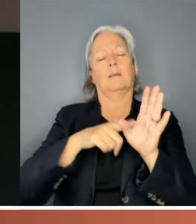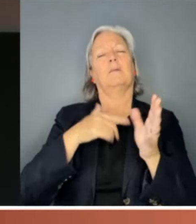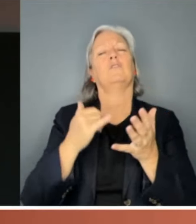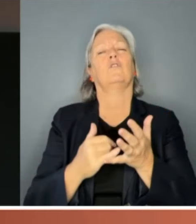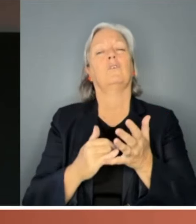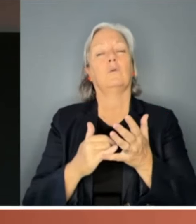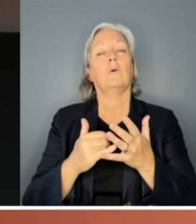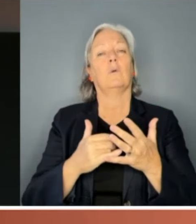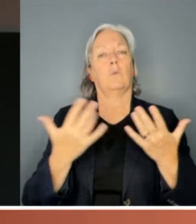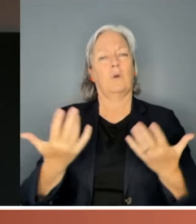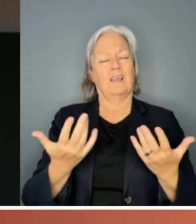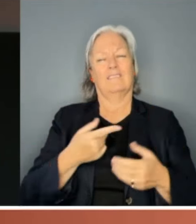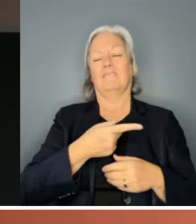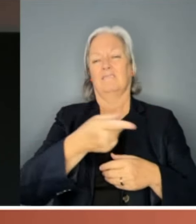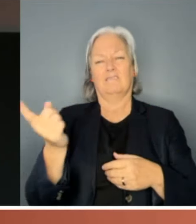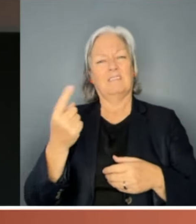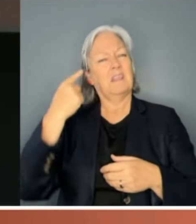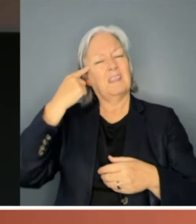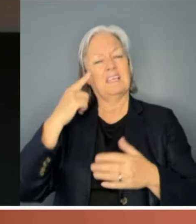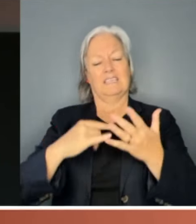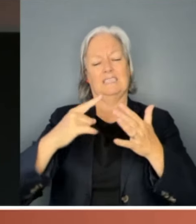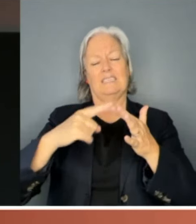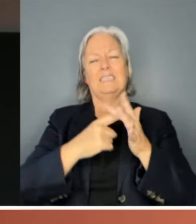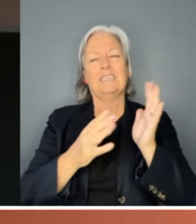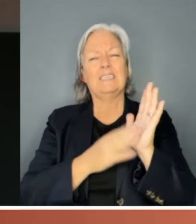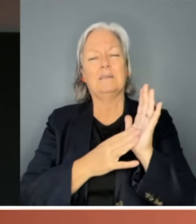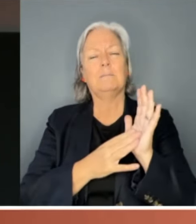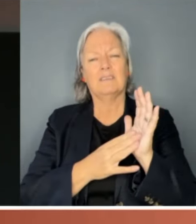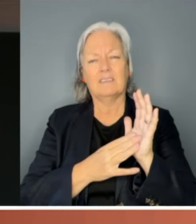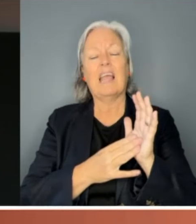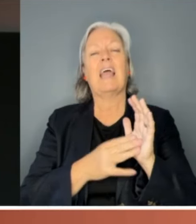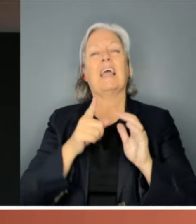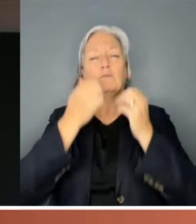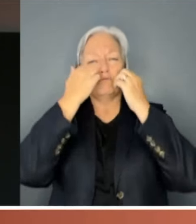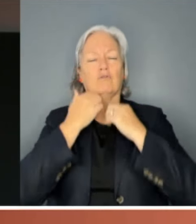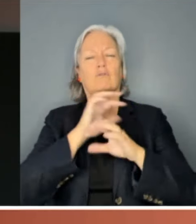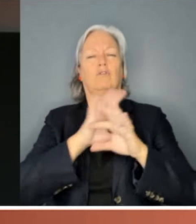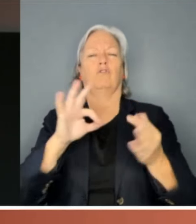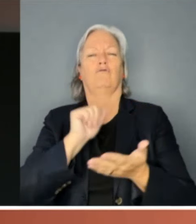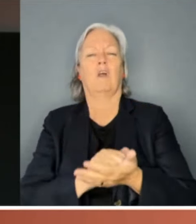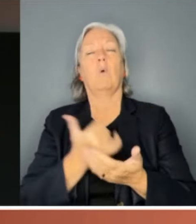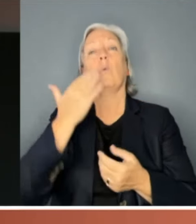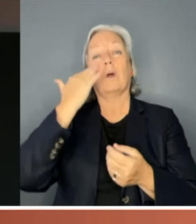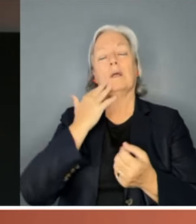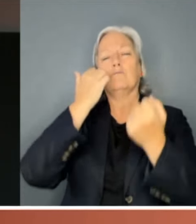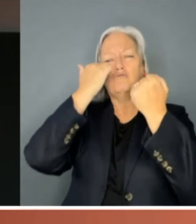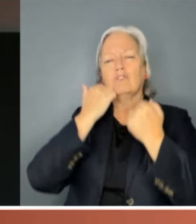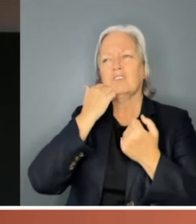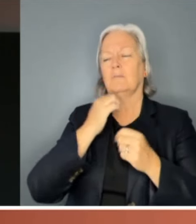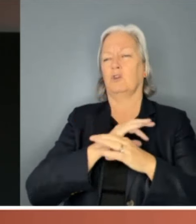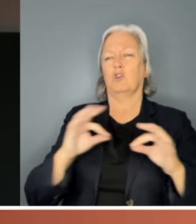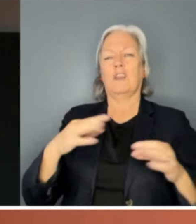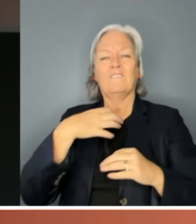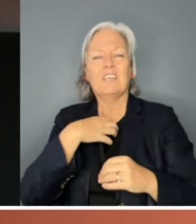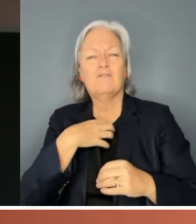in when the assumption of sexism proves incorrect, when a woman proves she is neither inferior nor willing